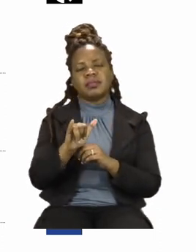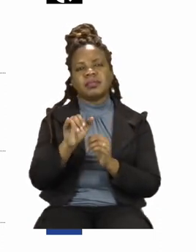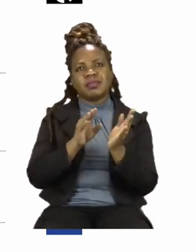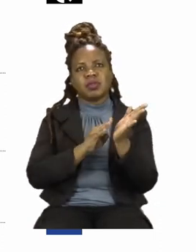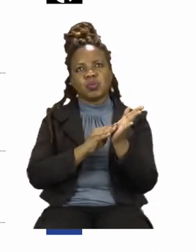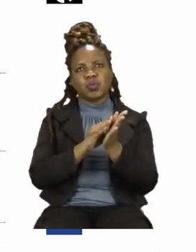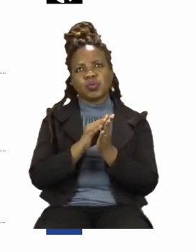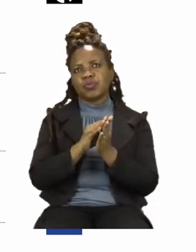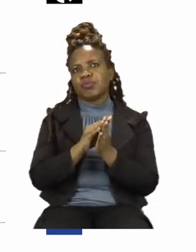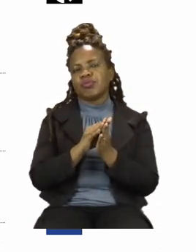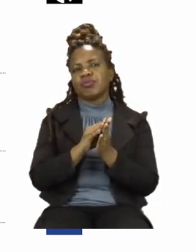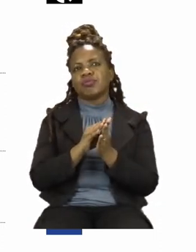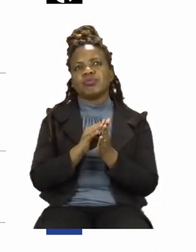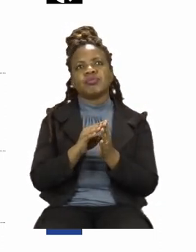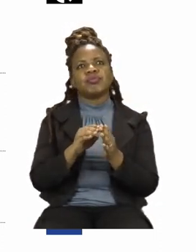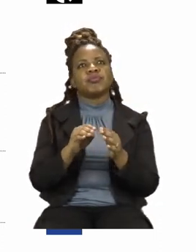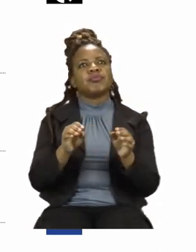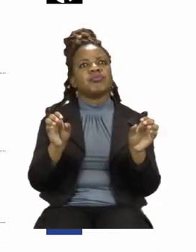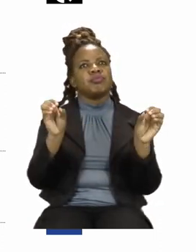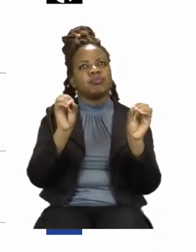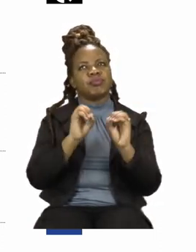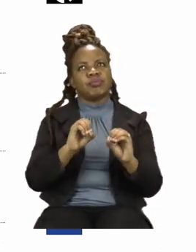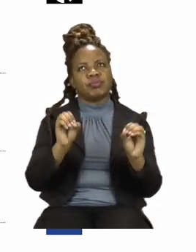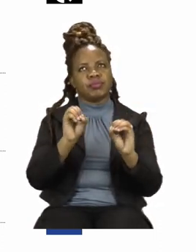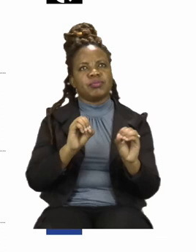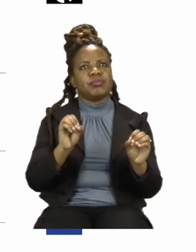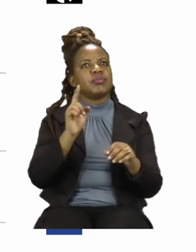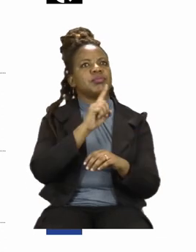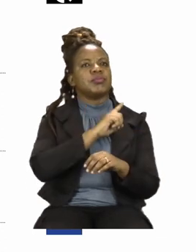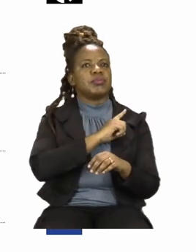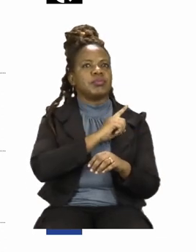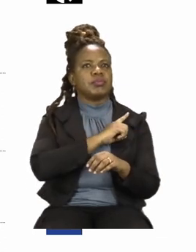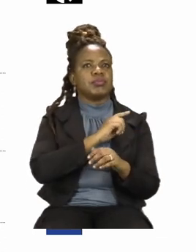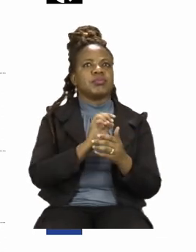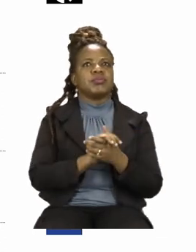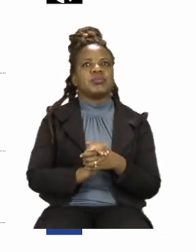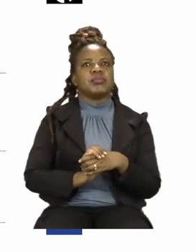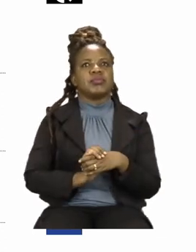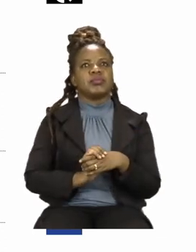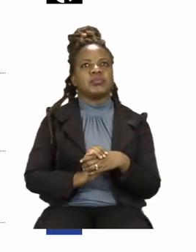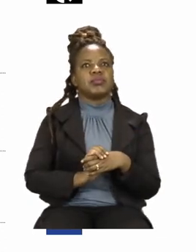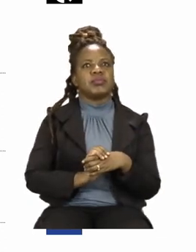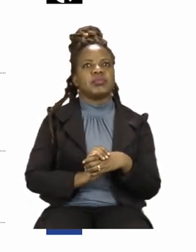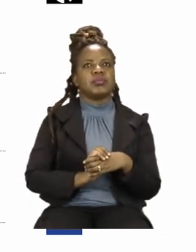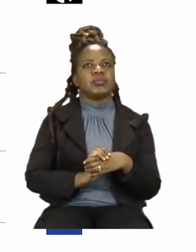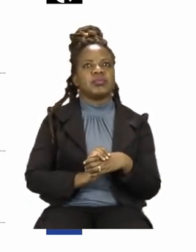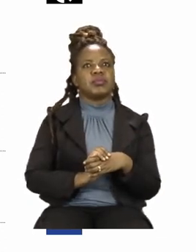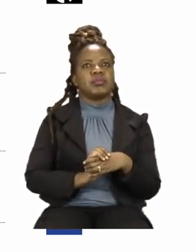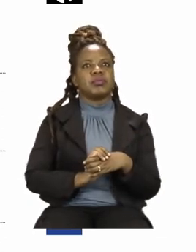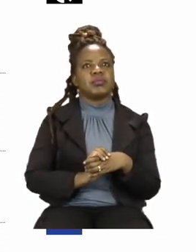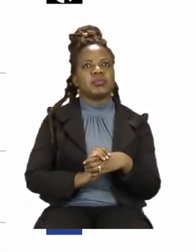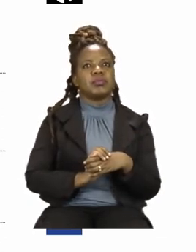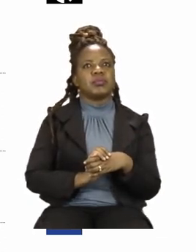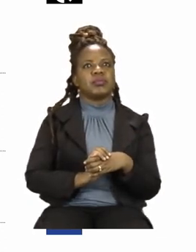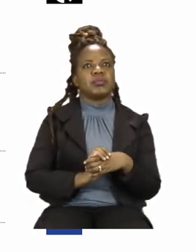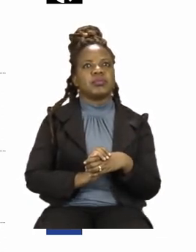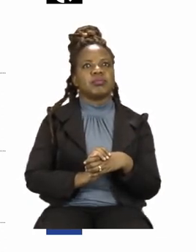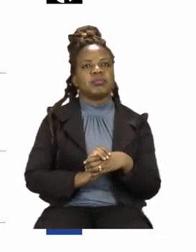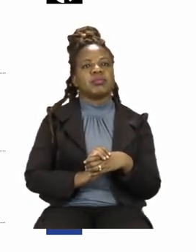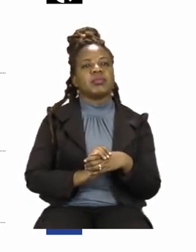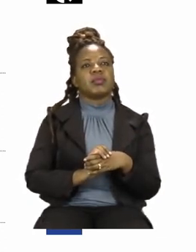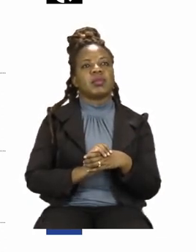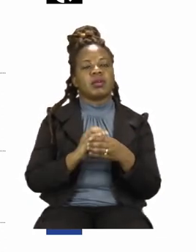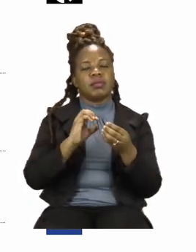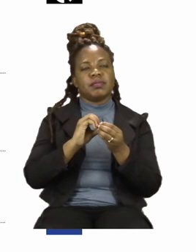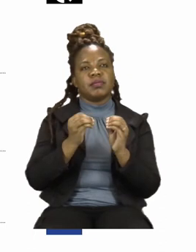Number seven says, write all six question words here